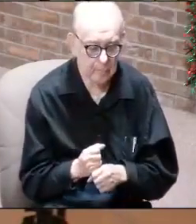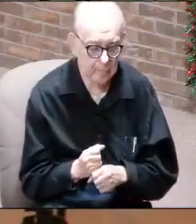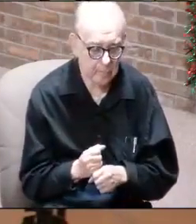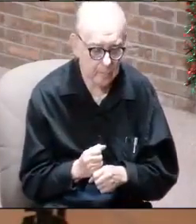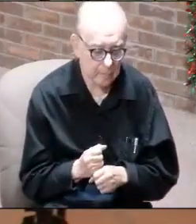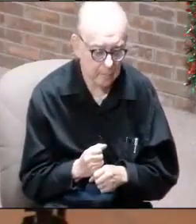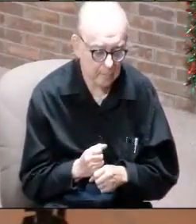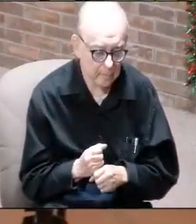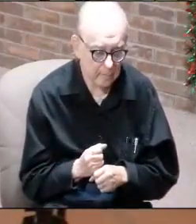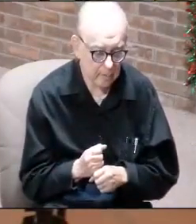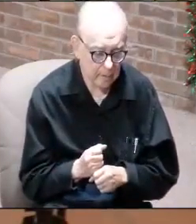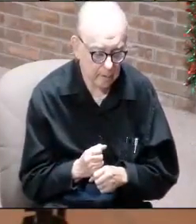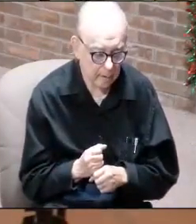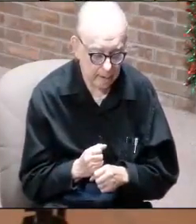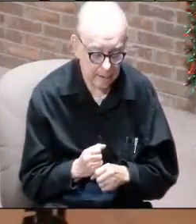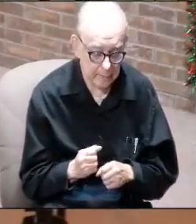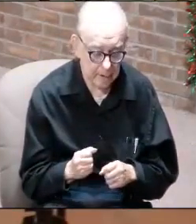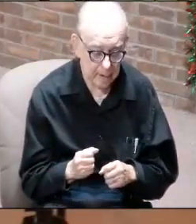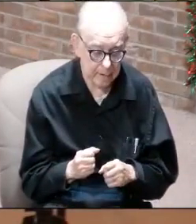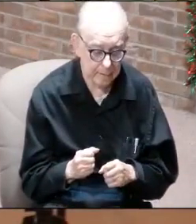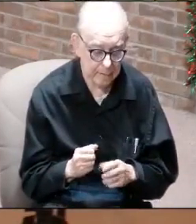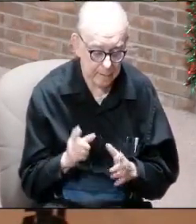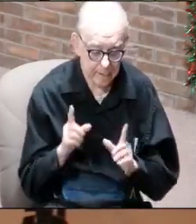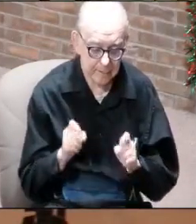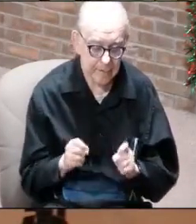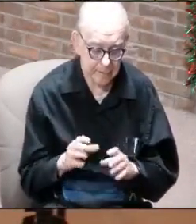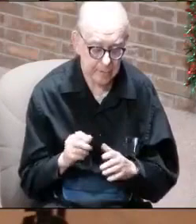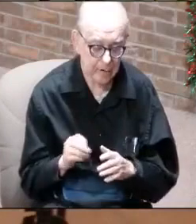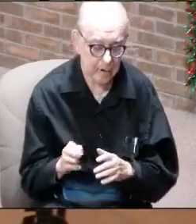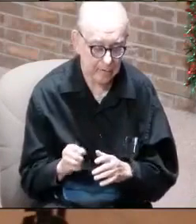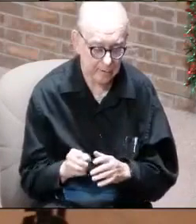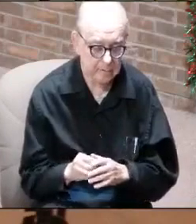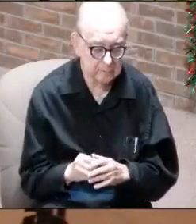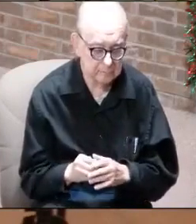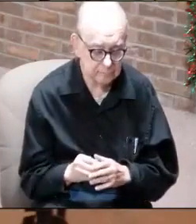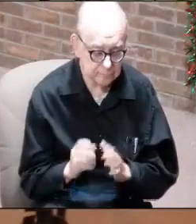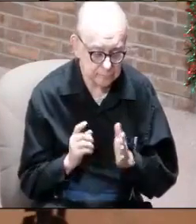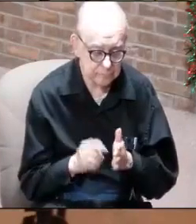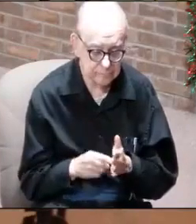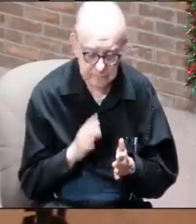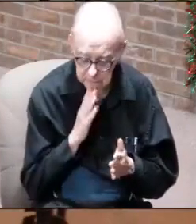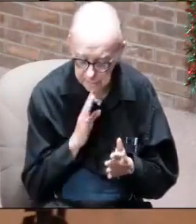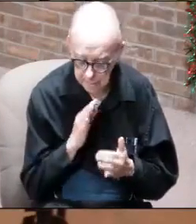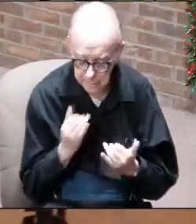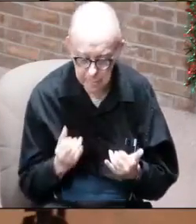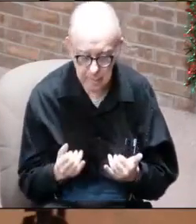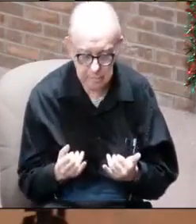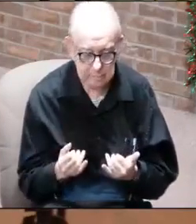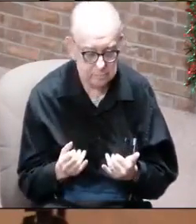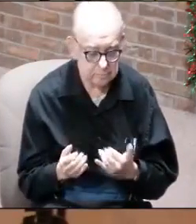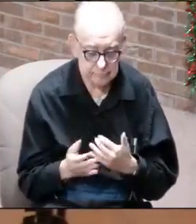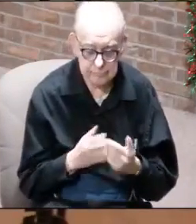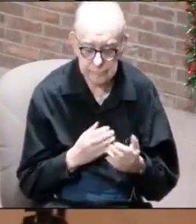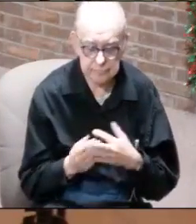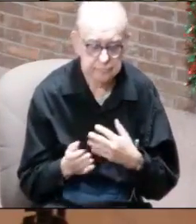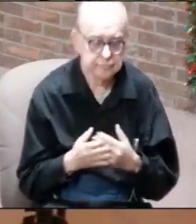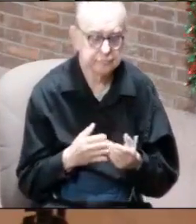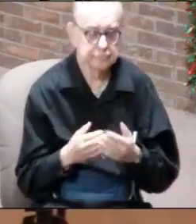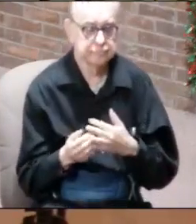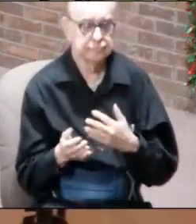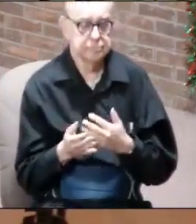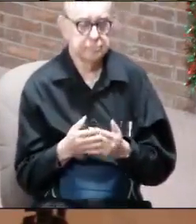COVID-19 test card. What if I show you that? Can I speak to you now? It doesn't matter.